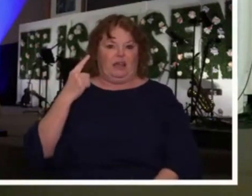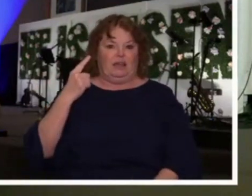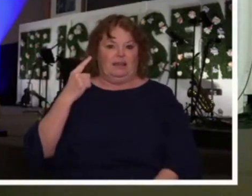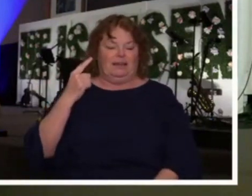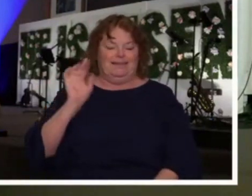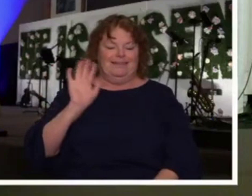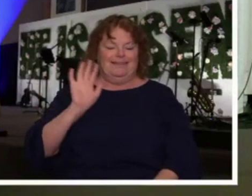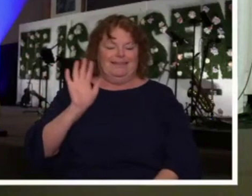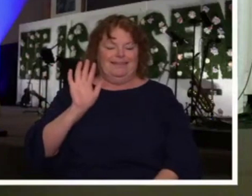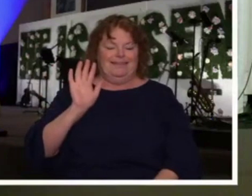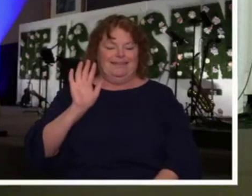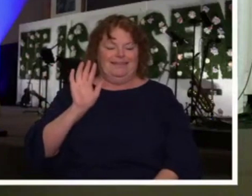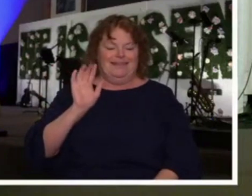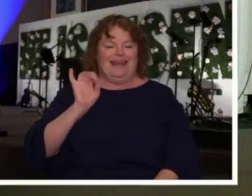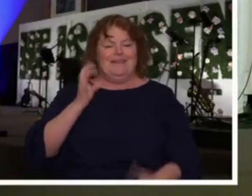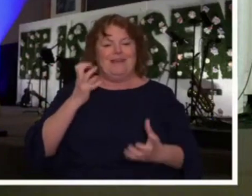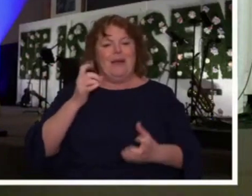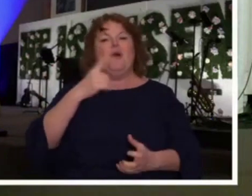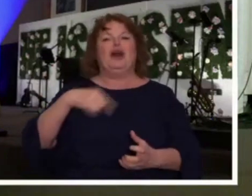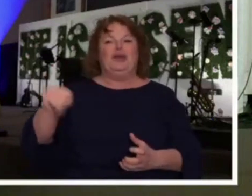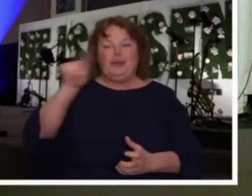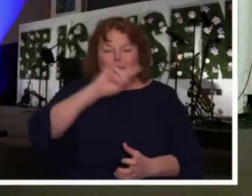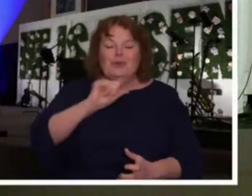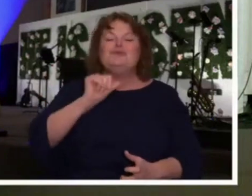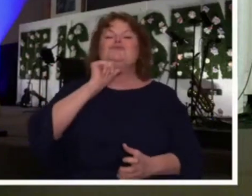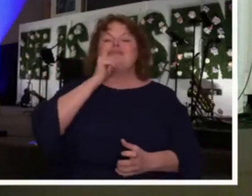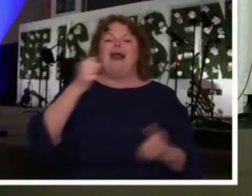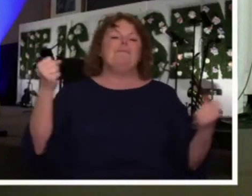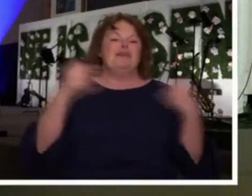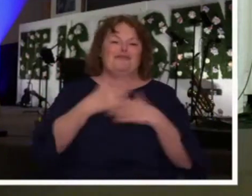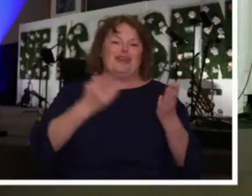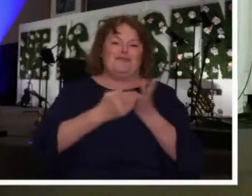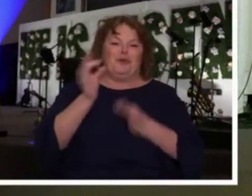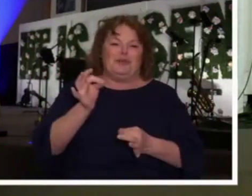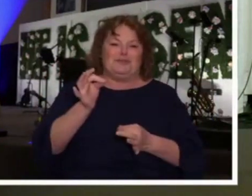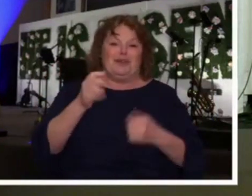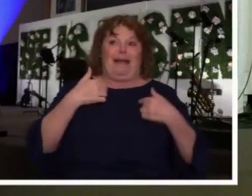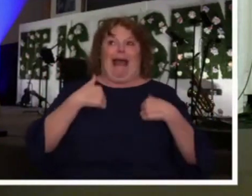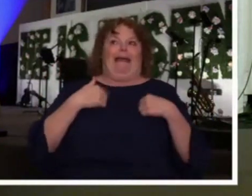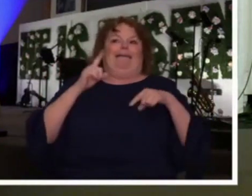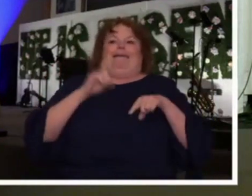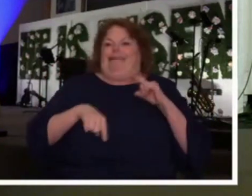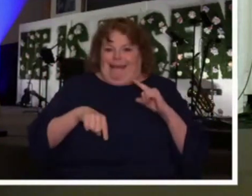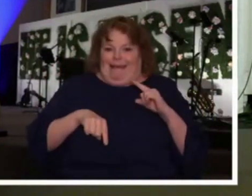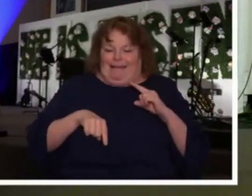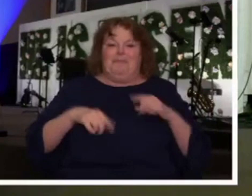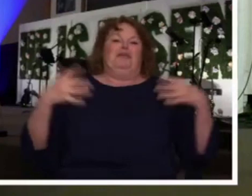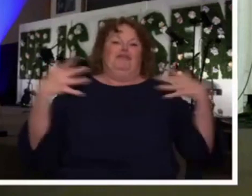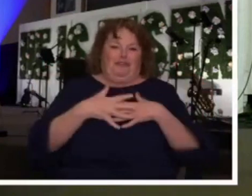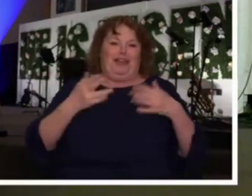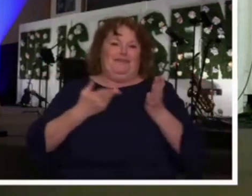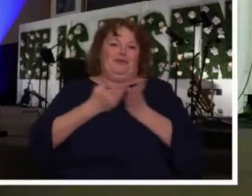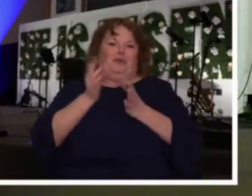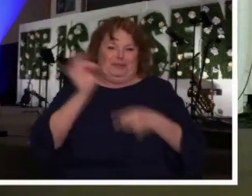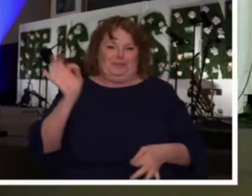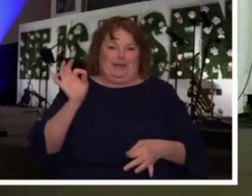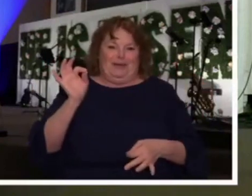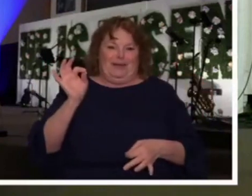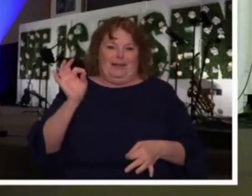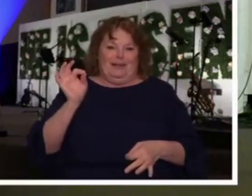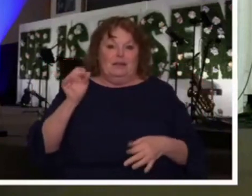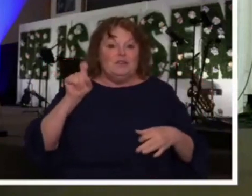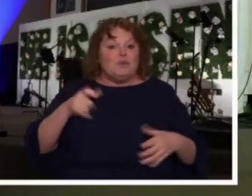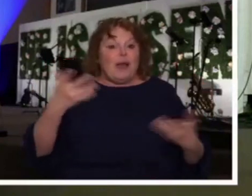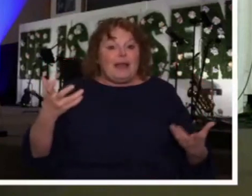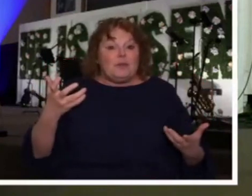Holy Spirit if you yourself are afraid of the Holy Spirit. And I had to humbly repent.